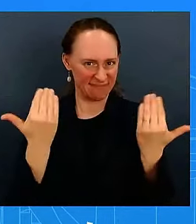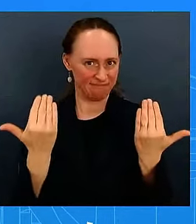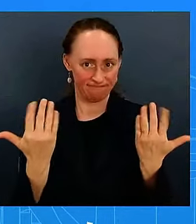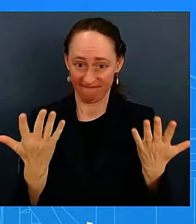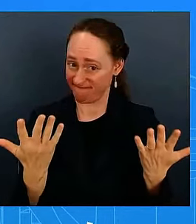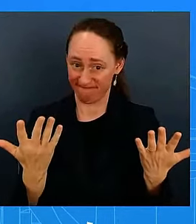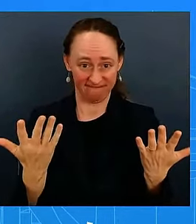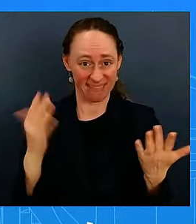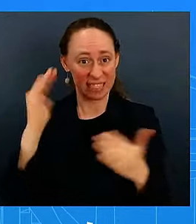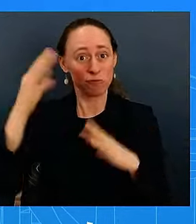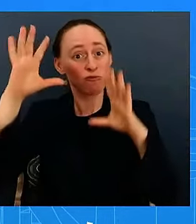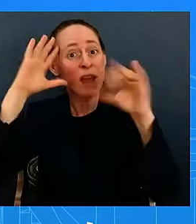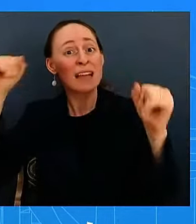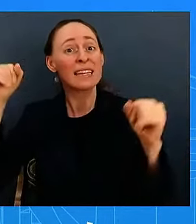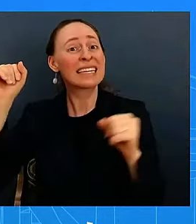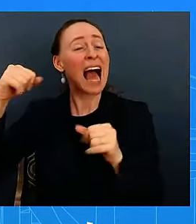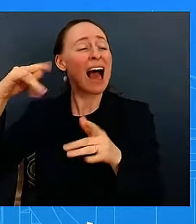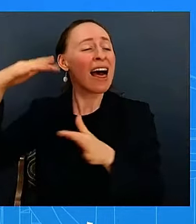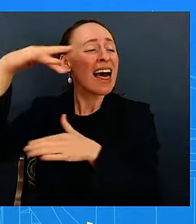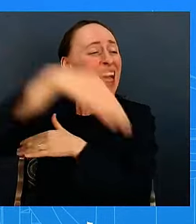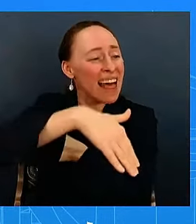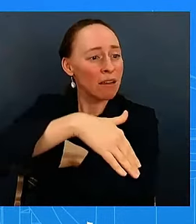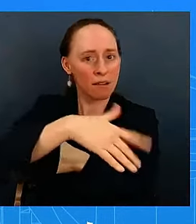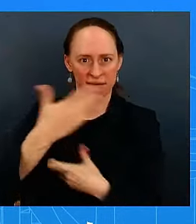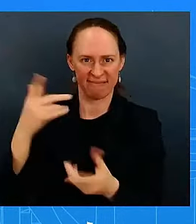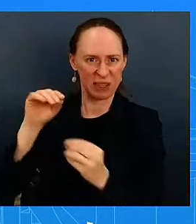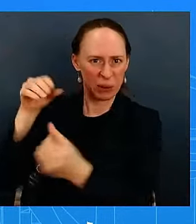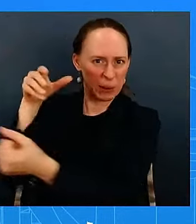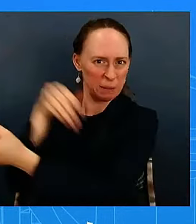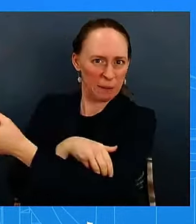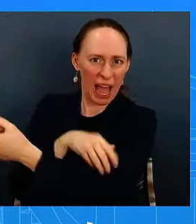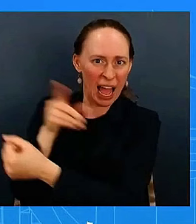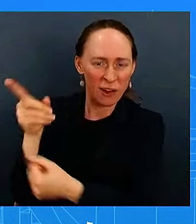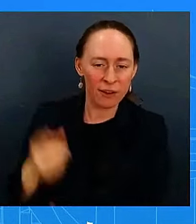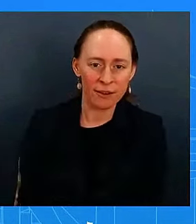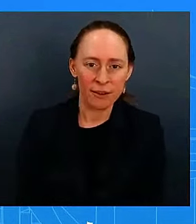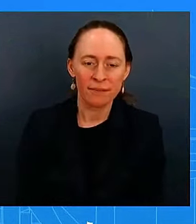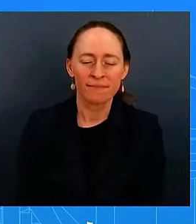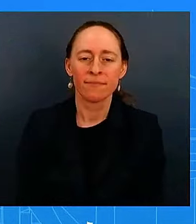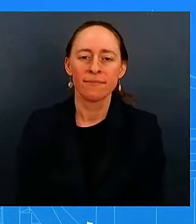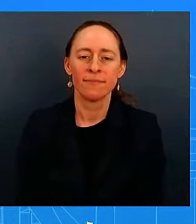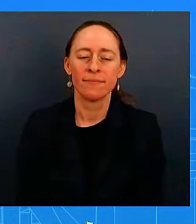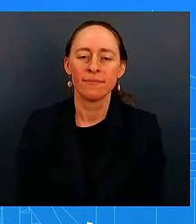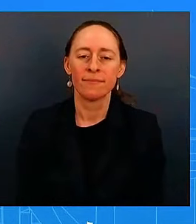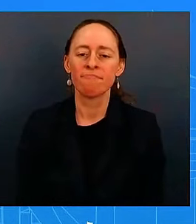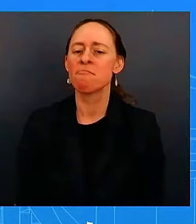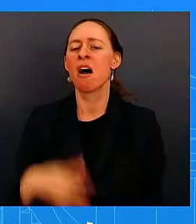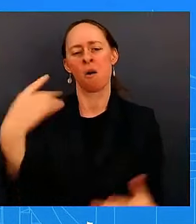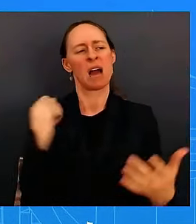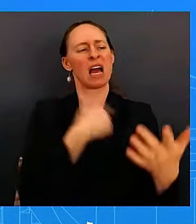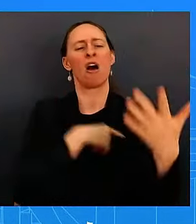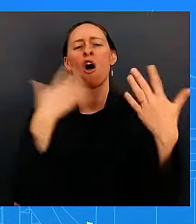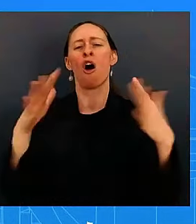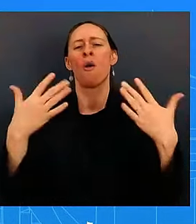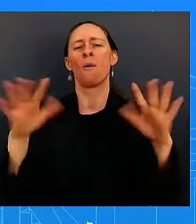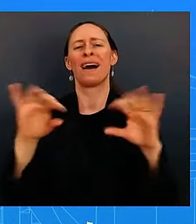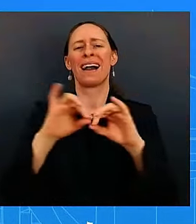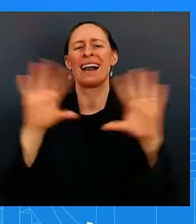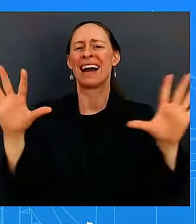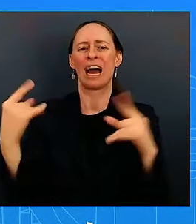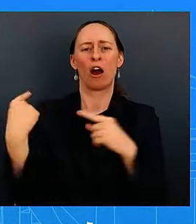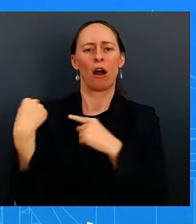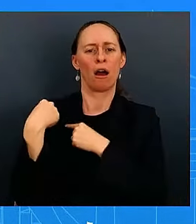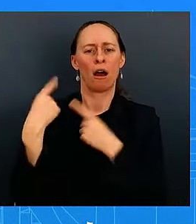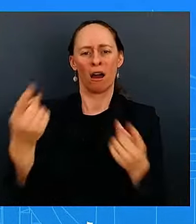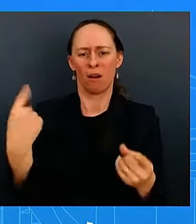about this uh in our concerns uh and so we've been very clear about this our commitment uh obviously to to uh israel's security